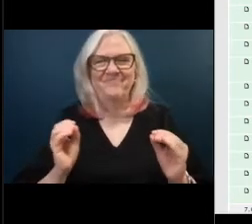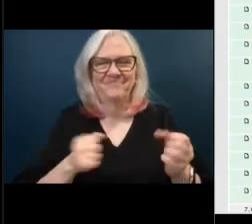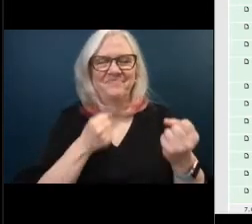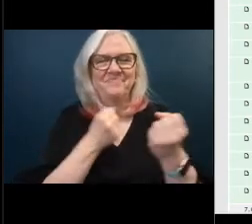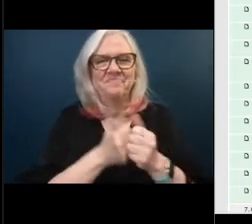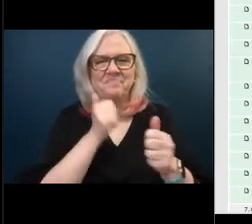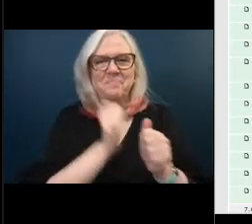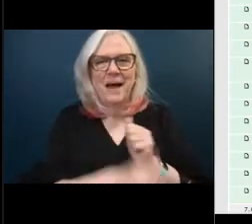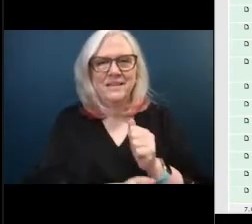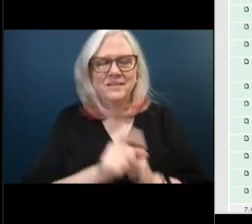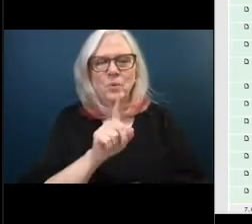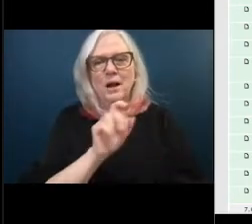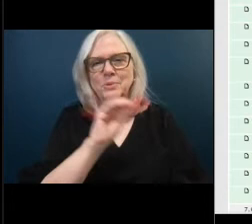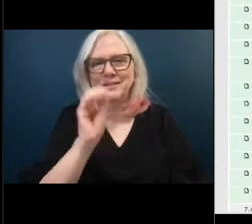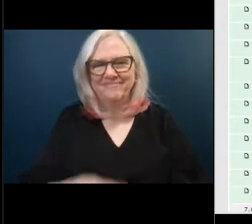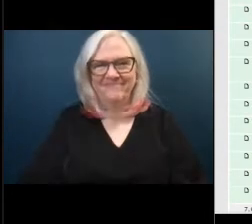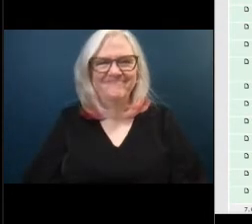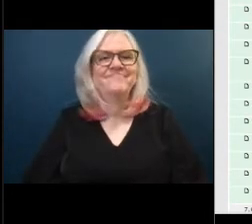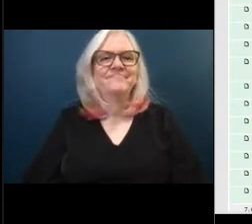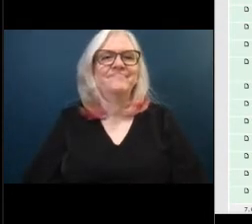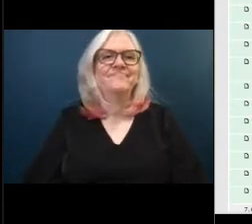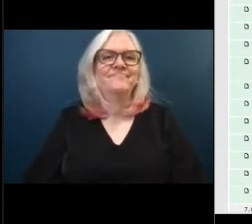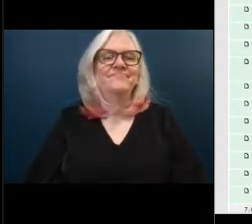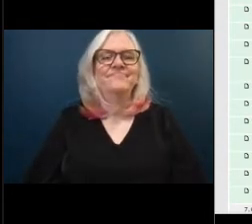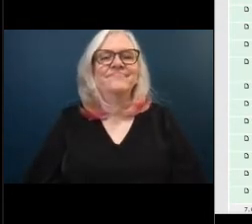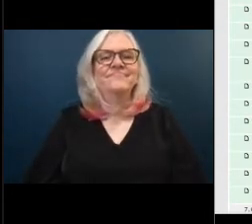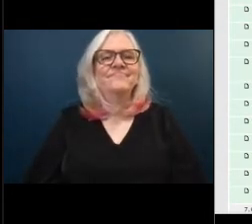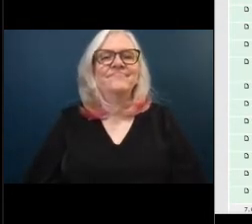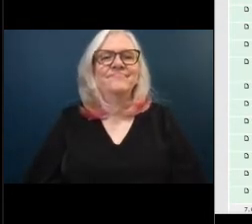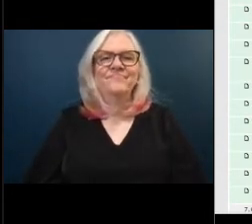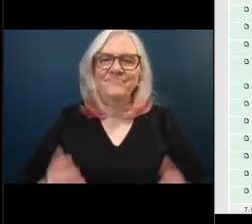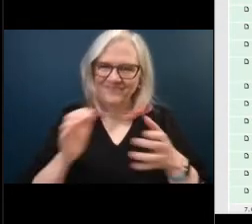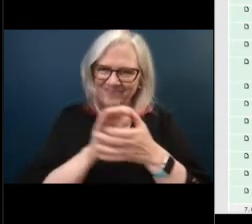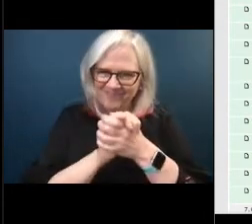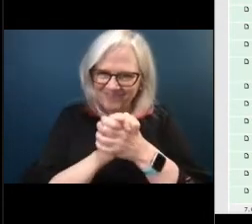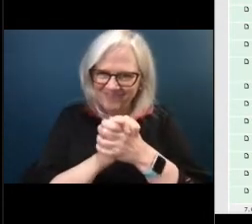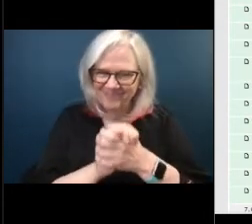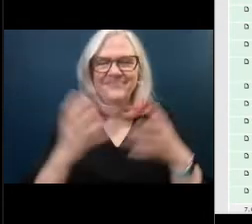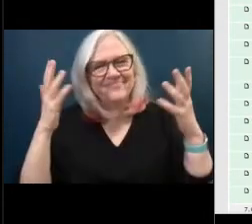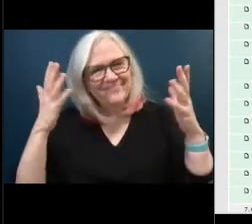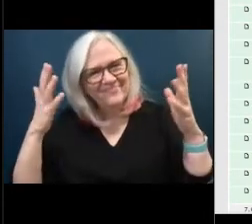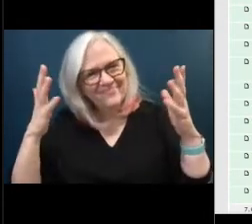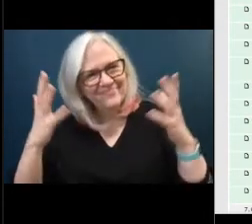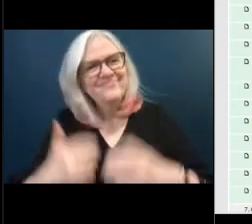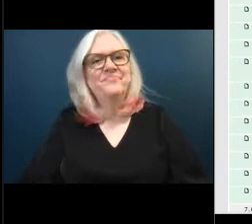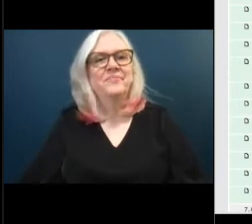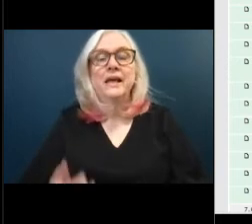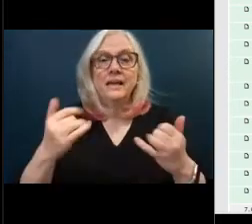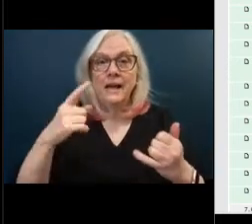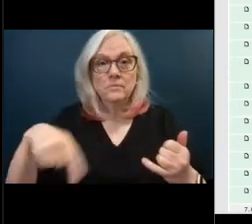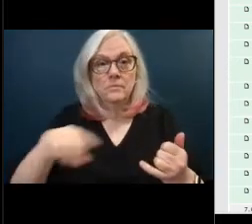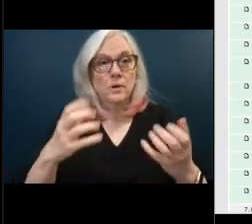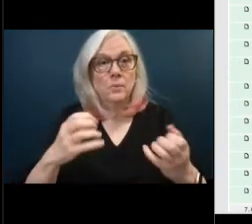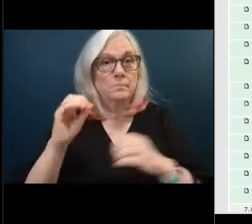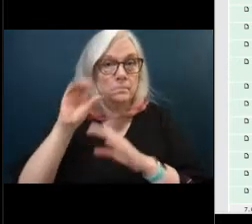passes unanimously congratulations i see both of you here do you guys want to take a picture